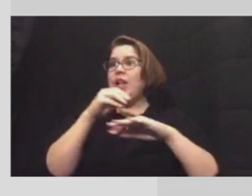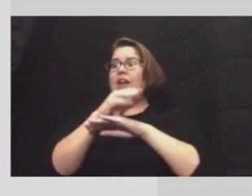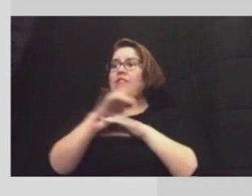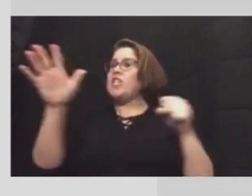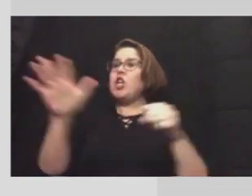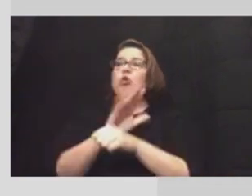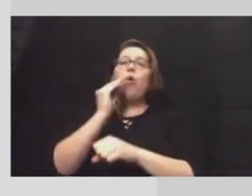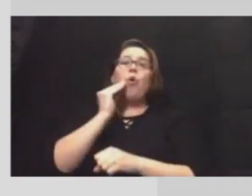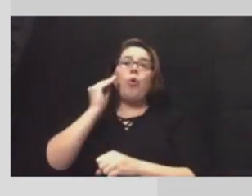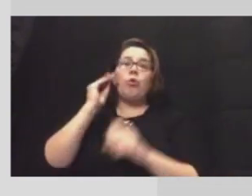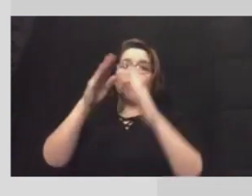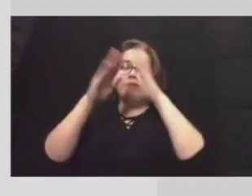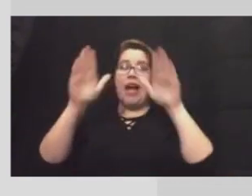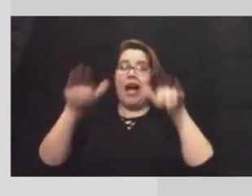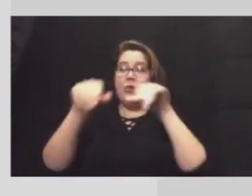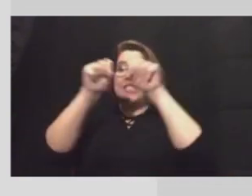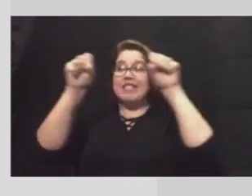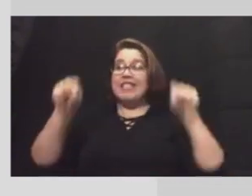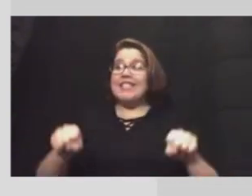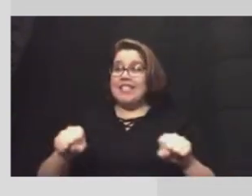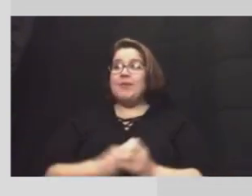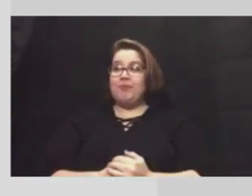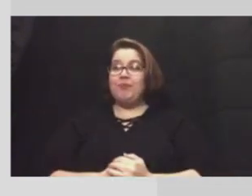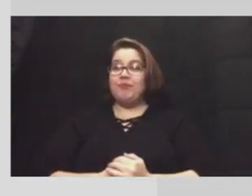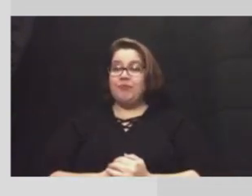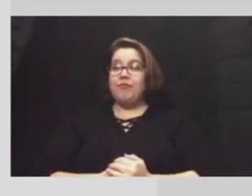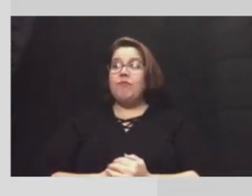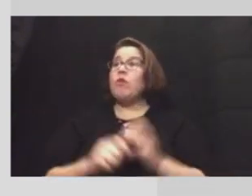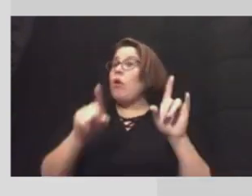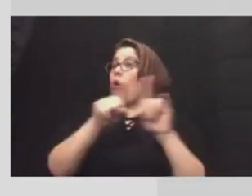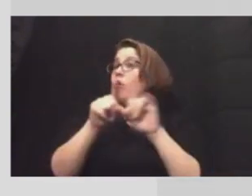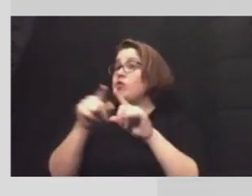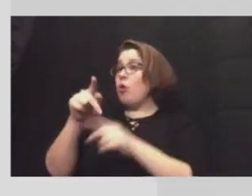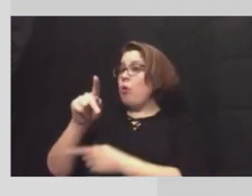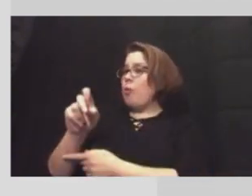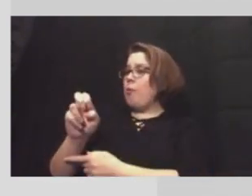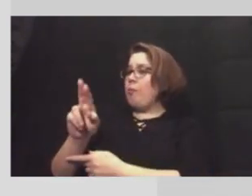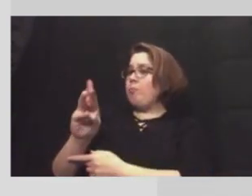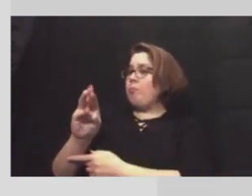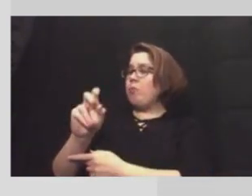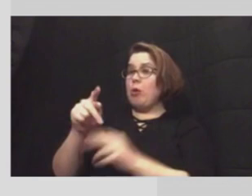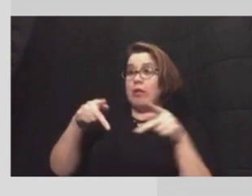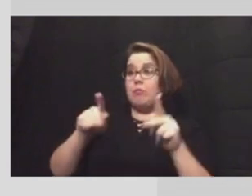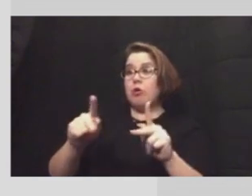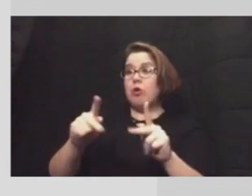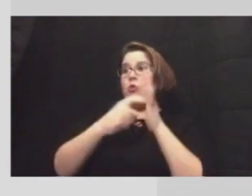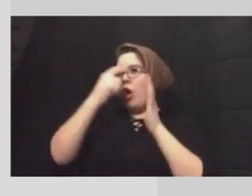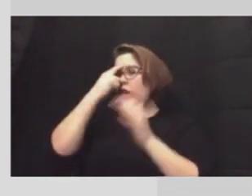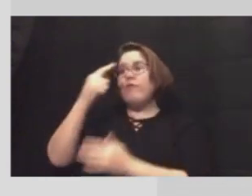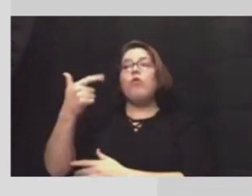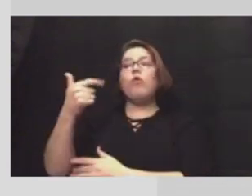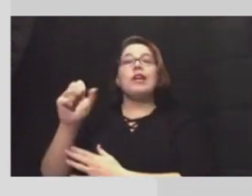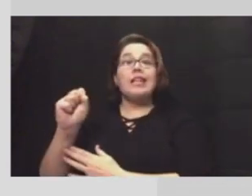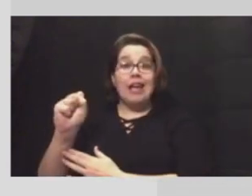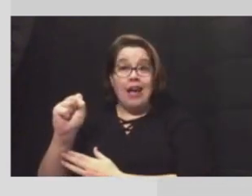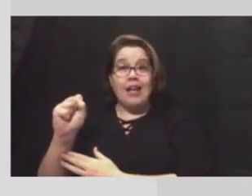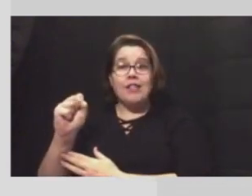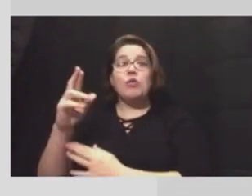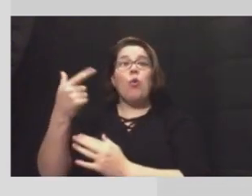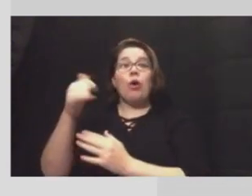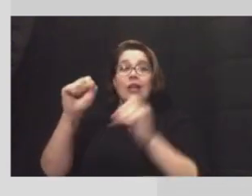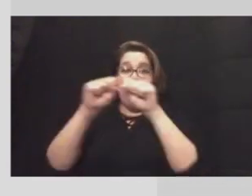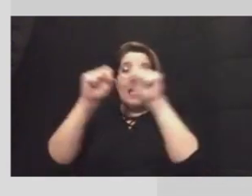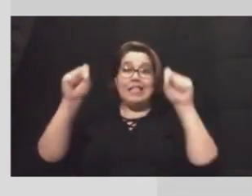home plumbing system and plumbing fixtures. Additionally, permits are required for any repairs to gas lines or gas systems.